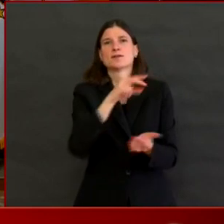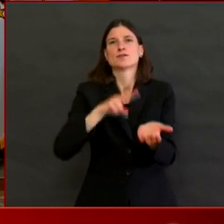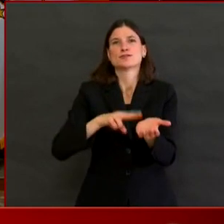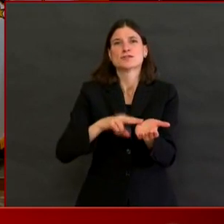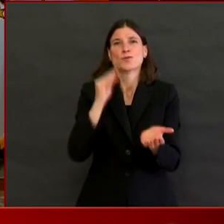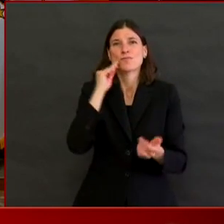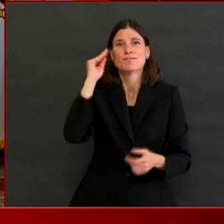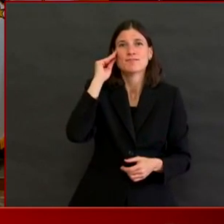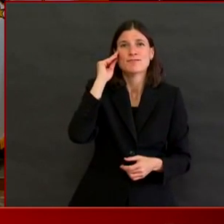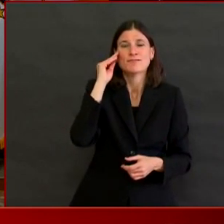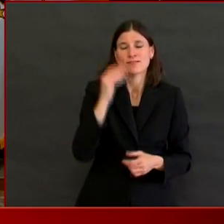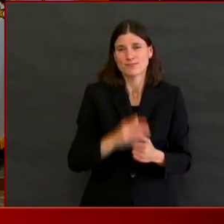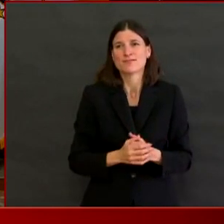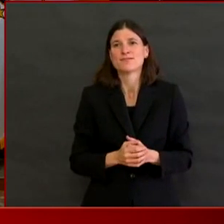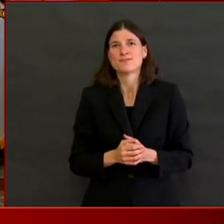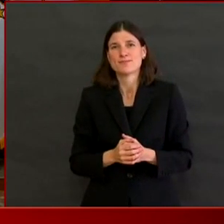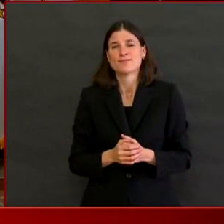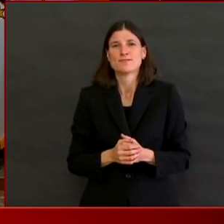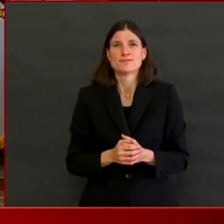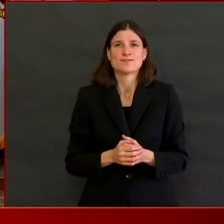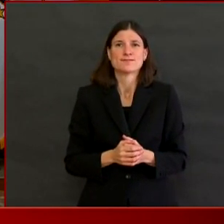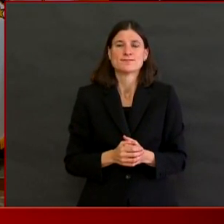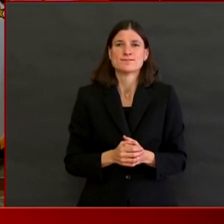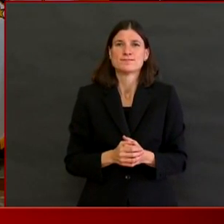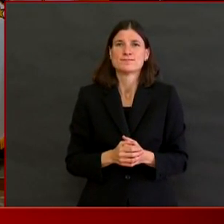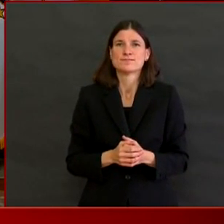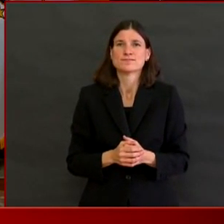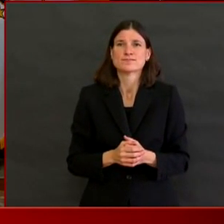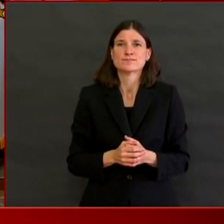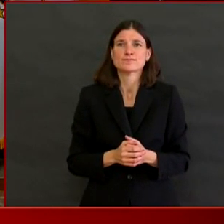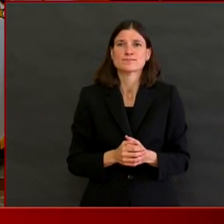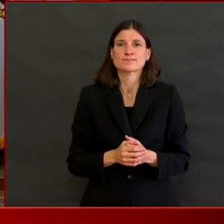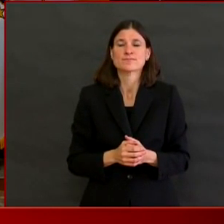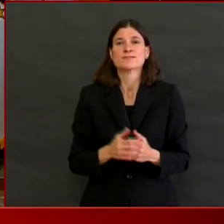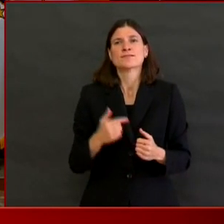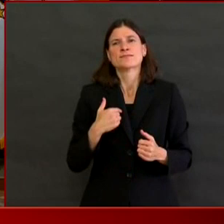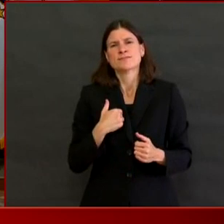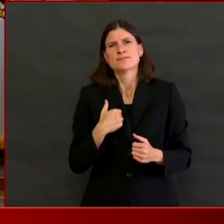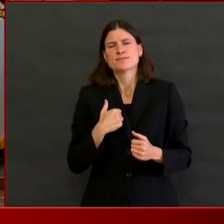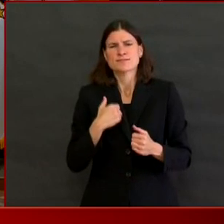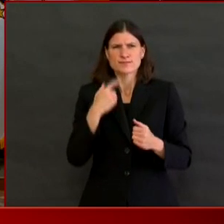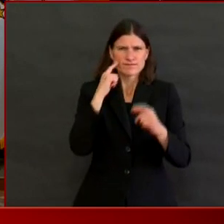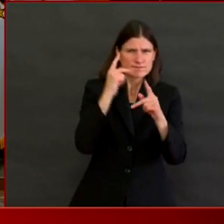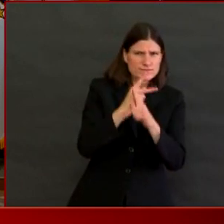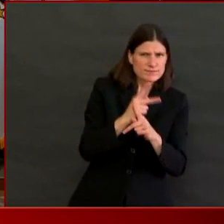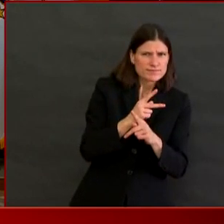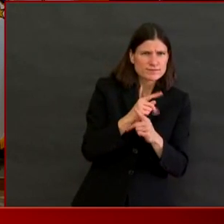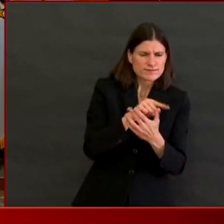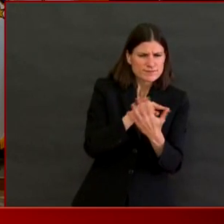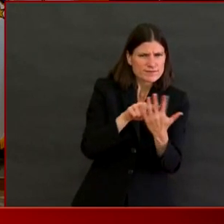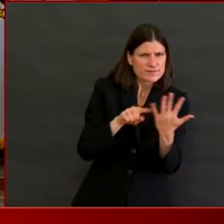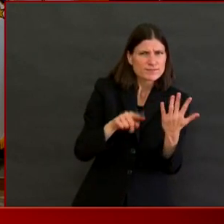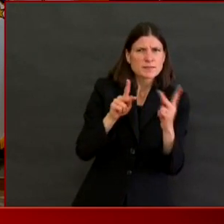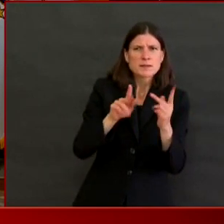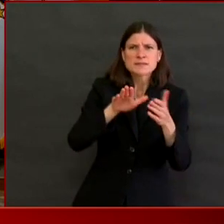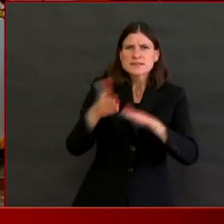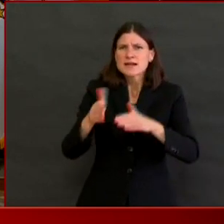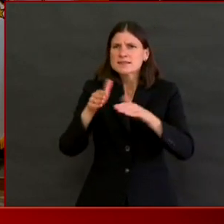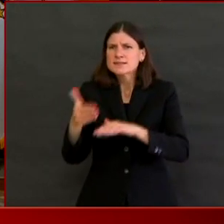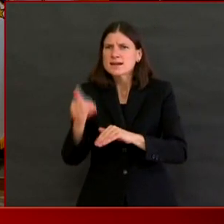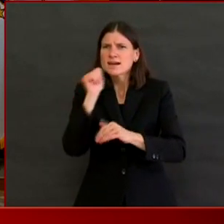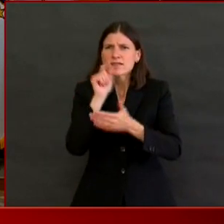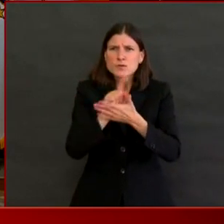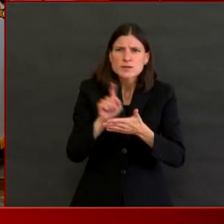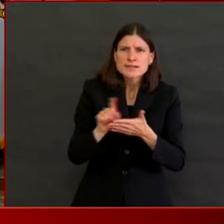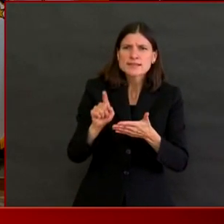out about a number of very unfortunate fatalities over the last few weeks that are associated with nursing homes.